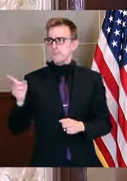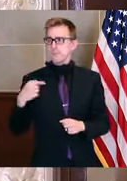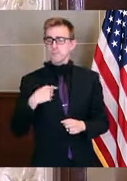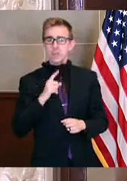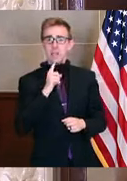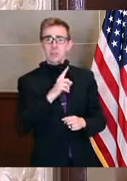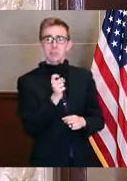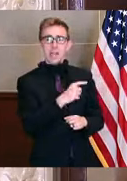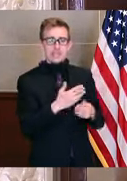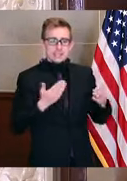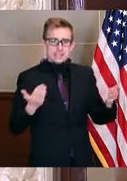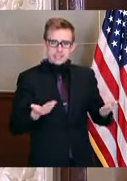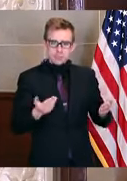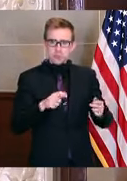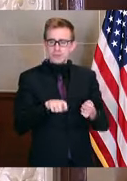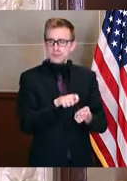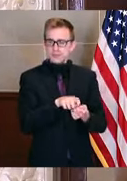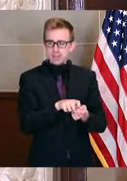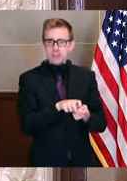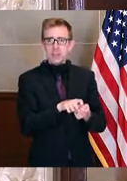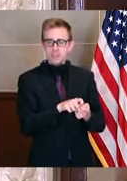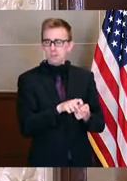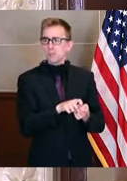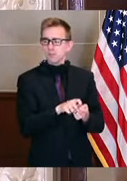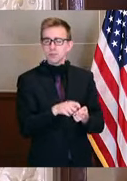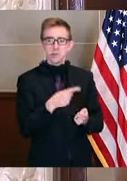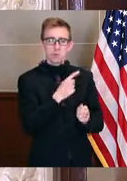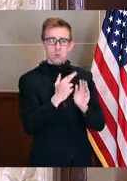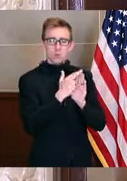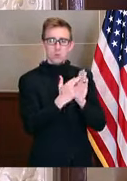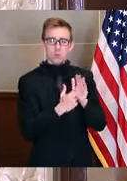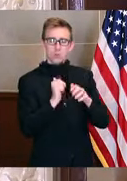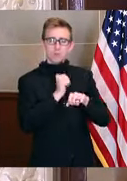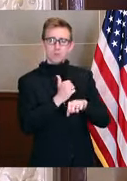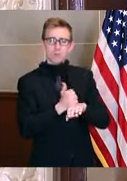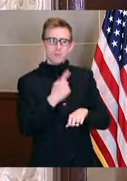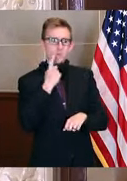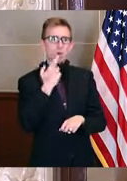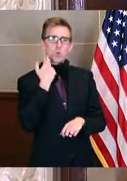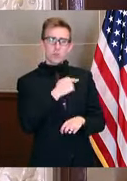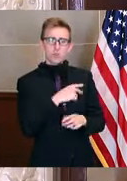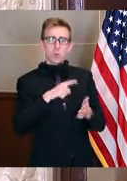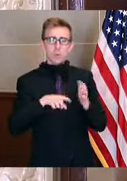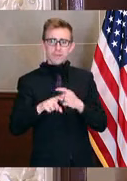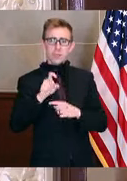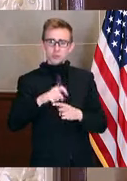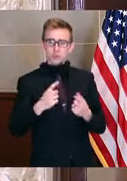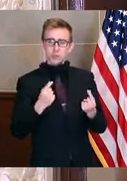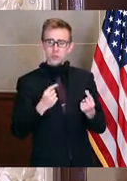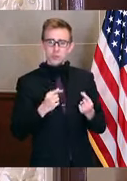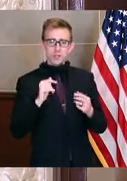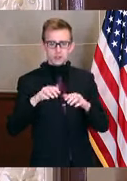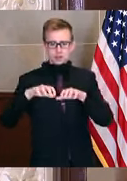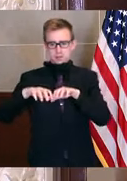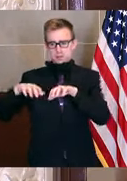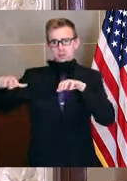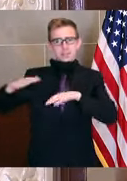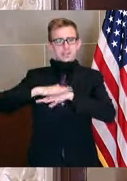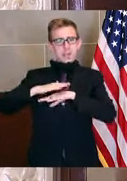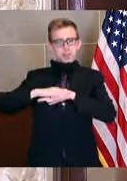asking about adherence. If you laid out rules for what restaurants should do, spacing, protection.